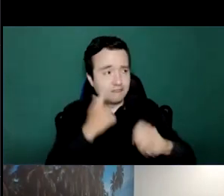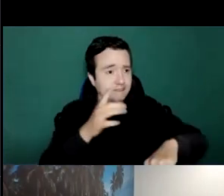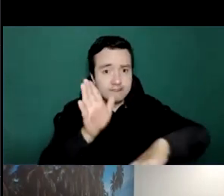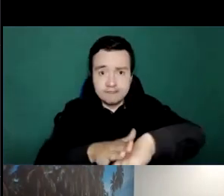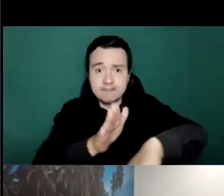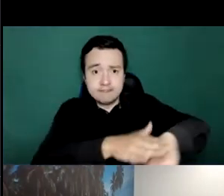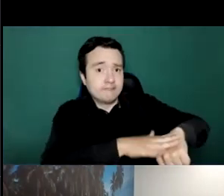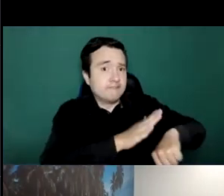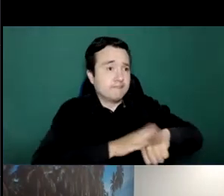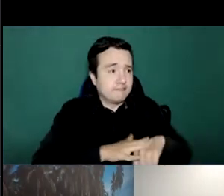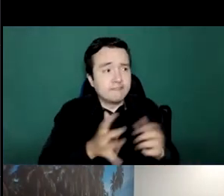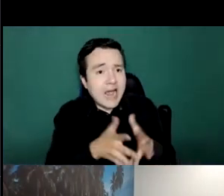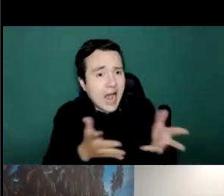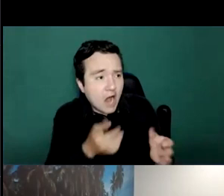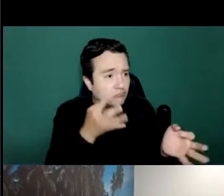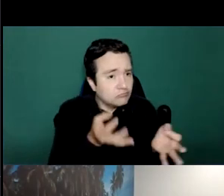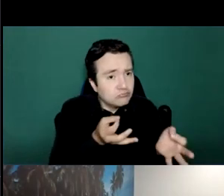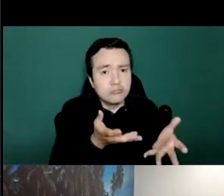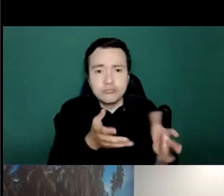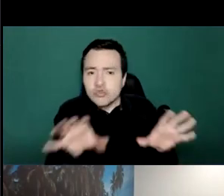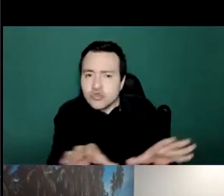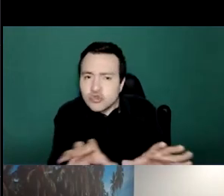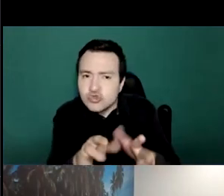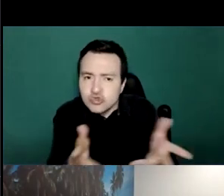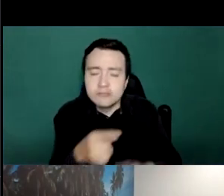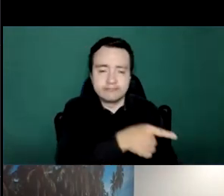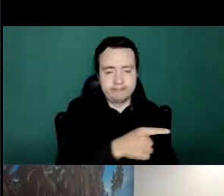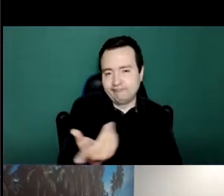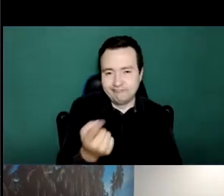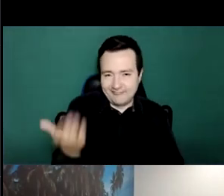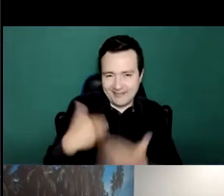um help families help their children uh during lockdown